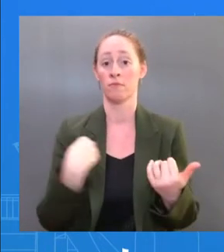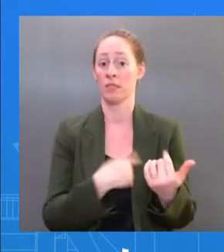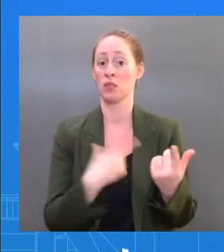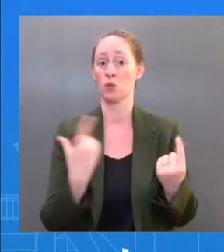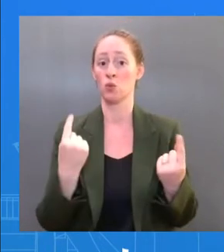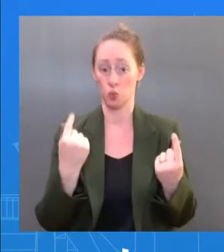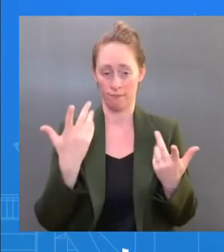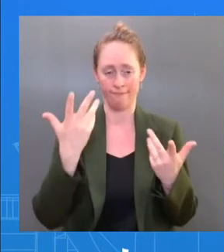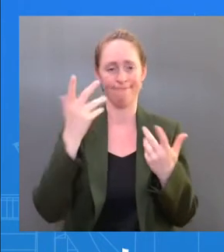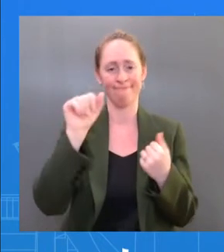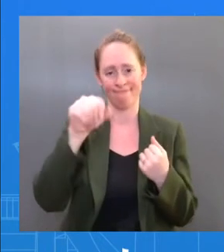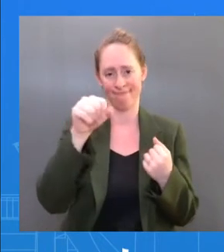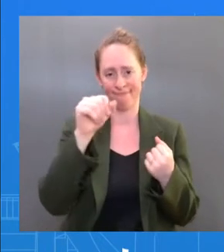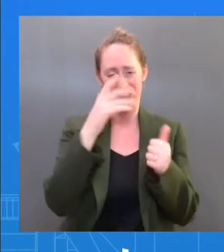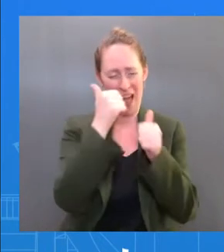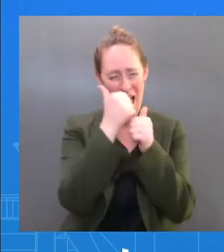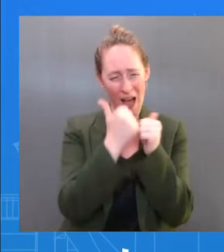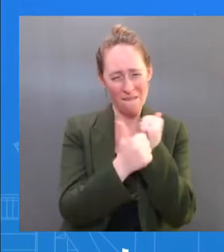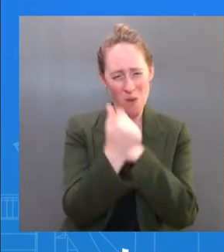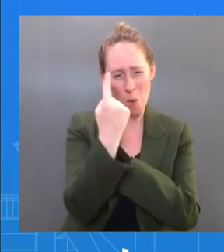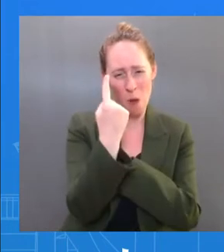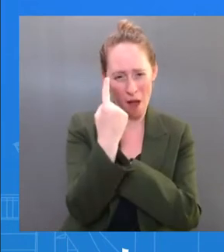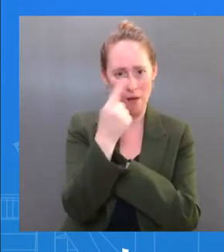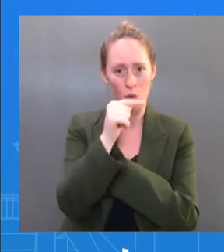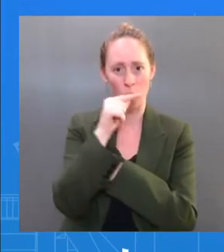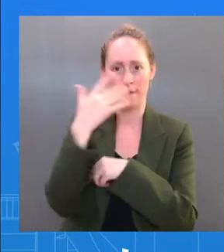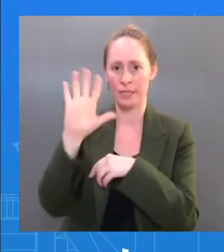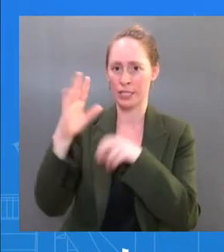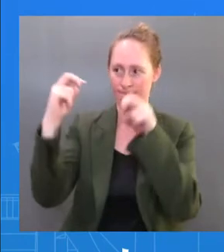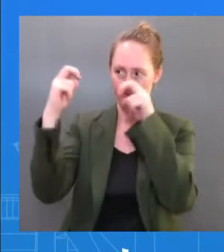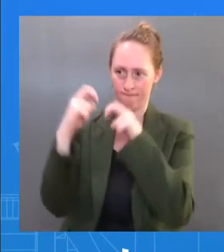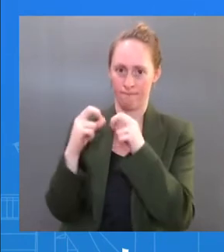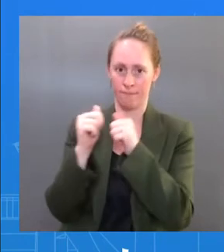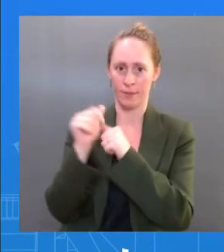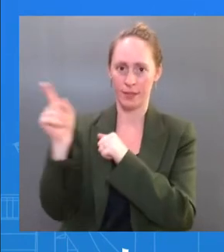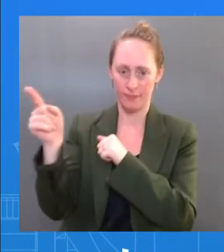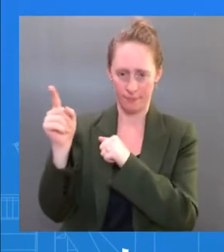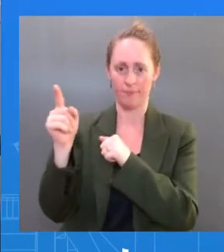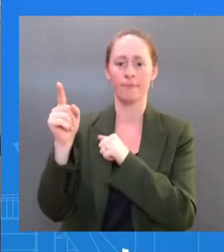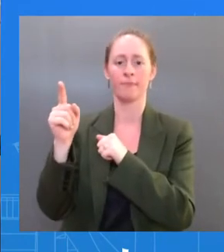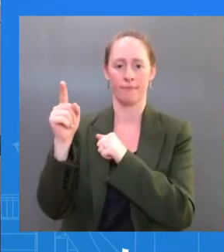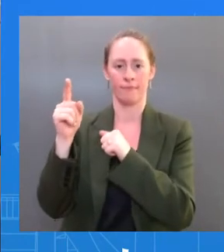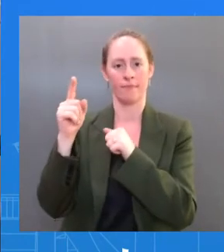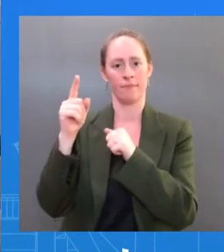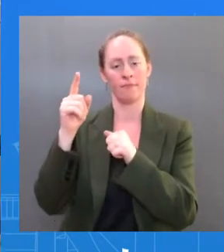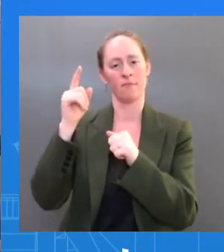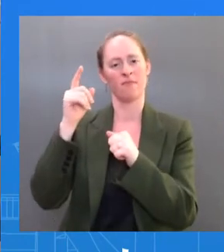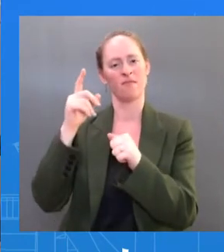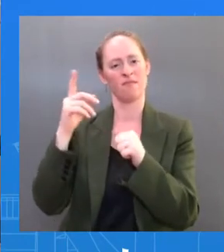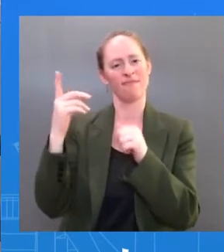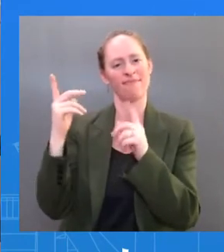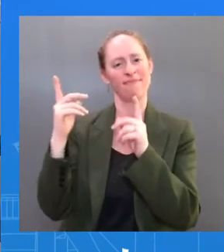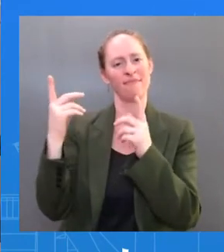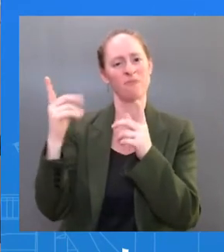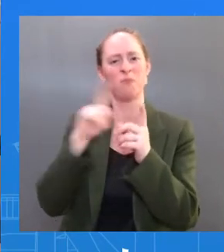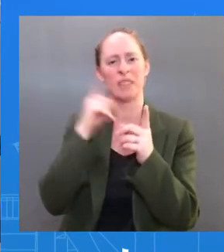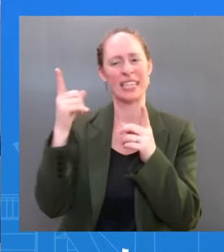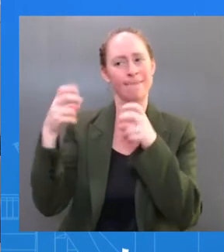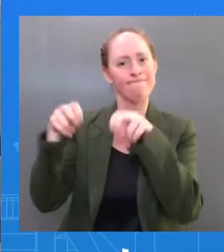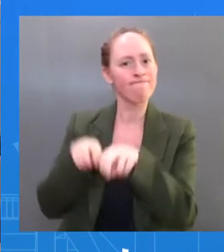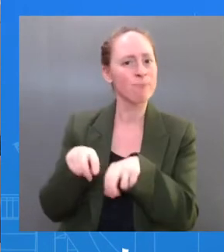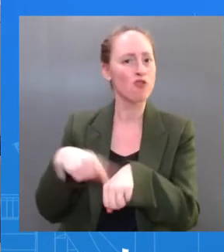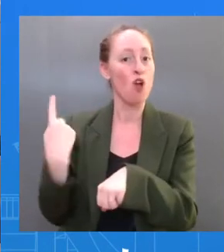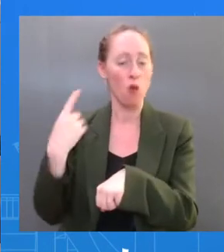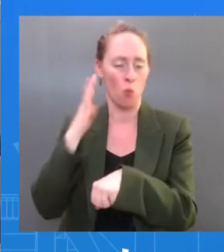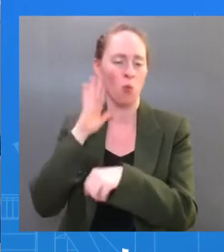CDC definition of a potentially close contact. And speaking of the CDC, this last question. The CDC says if you are in a high-risk area